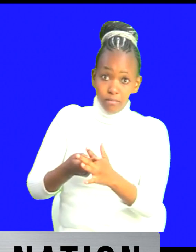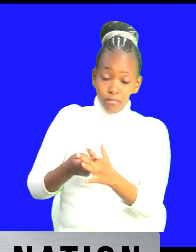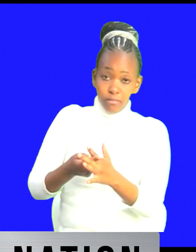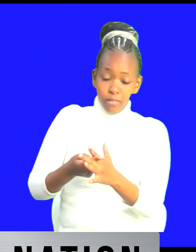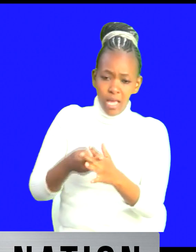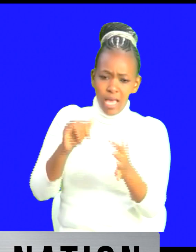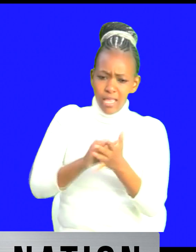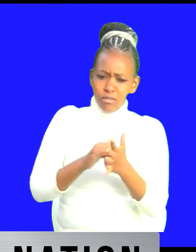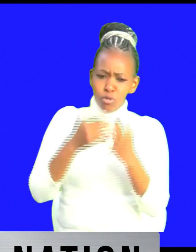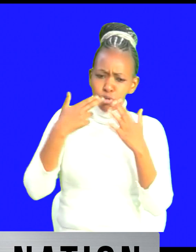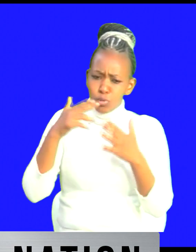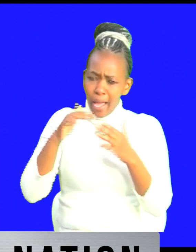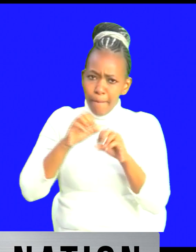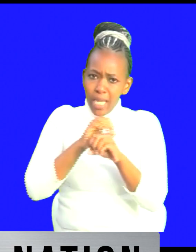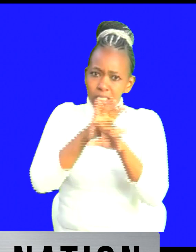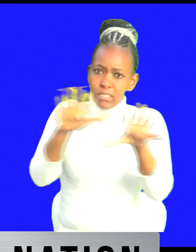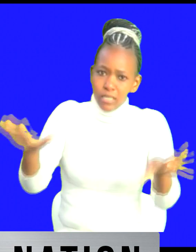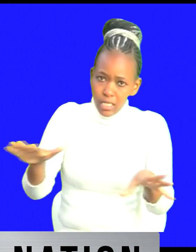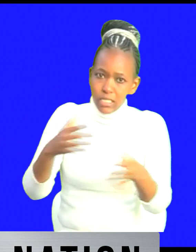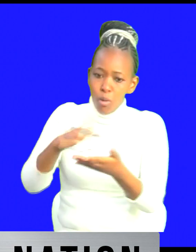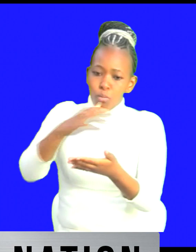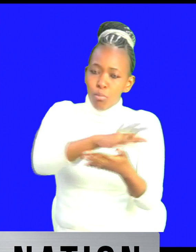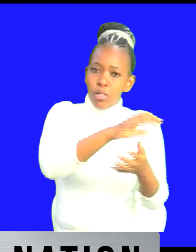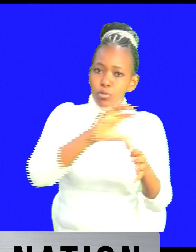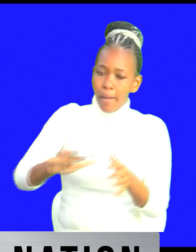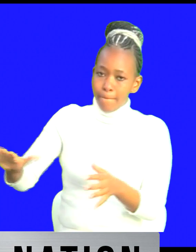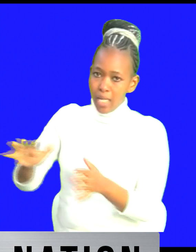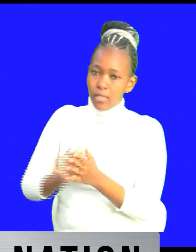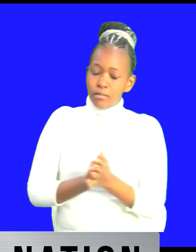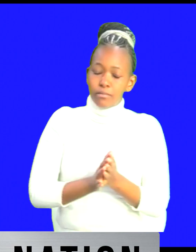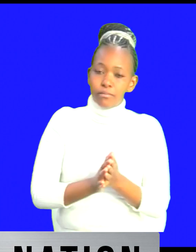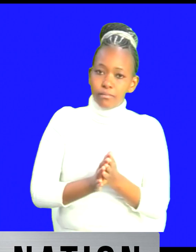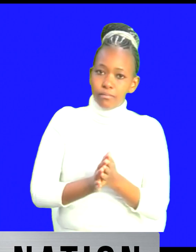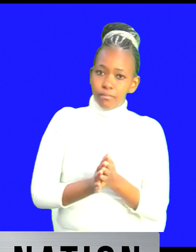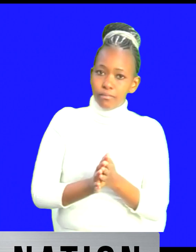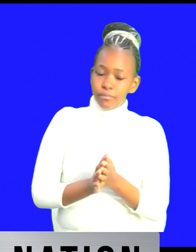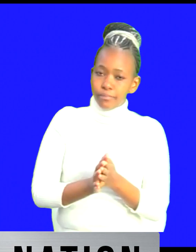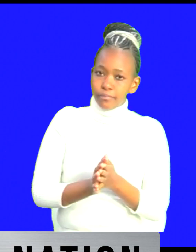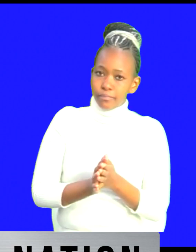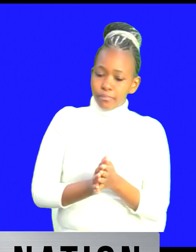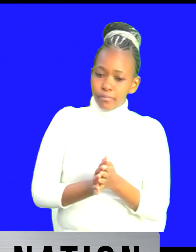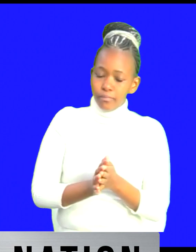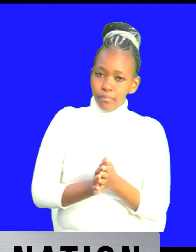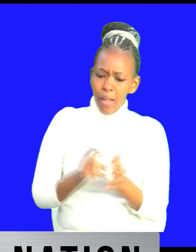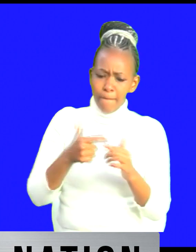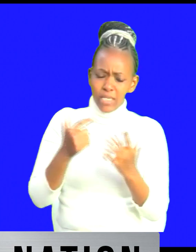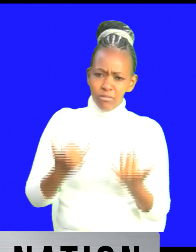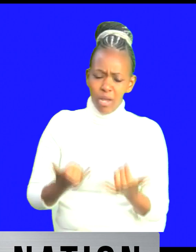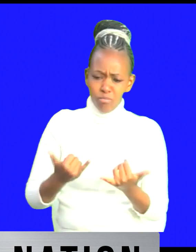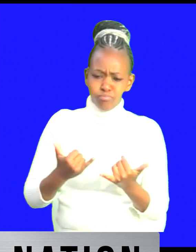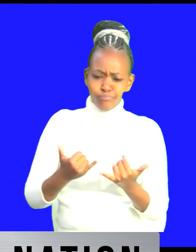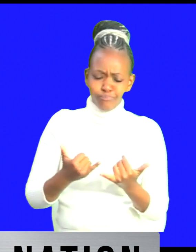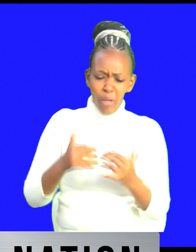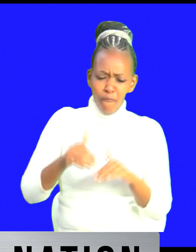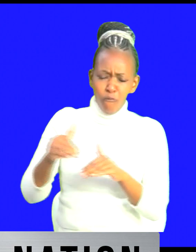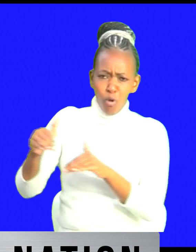market through some dubious means uh so that now uh there's they've been following up on what where this sugar has